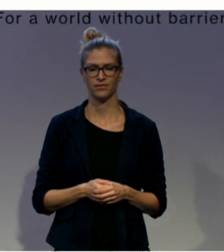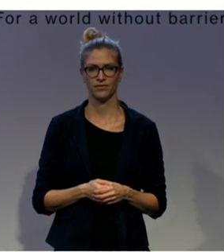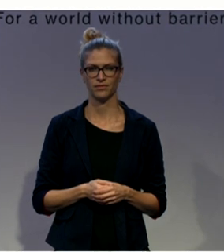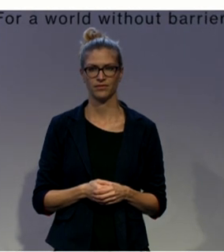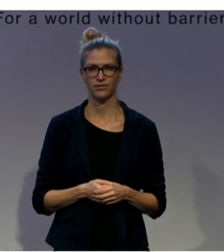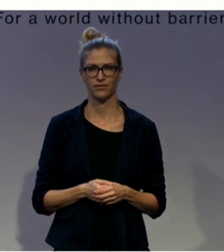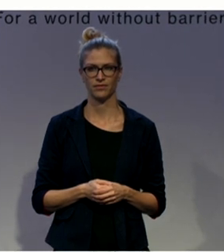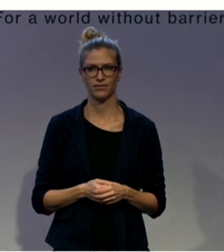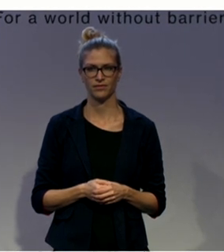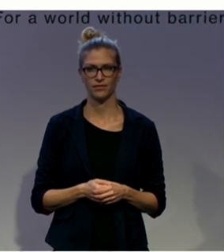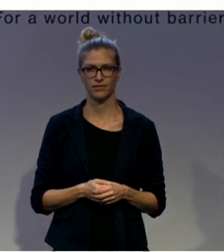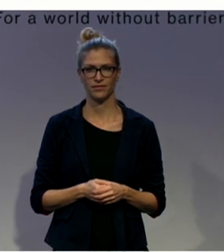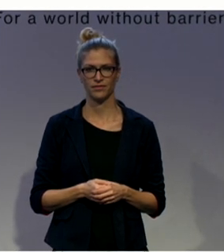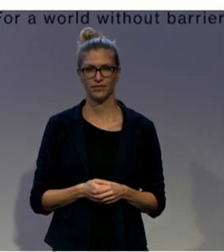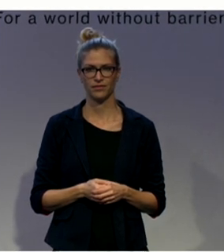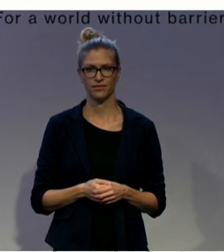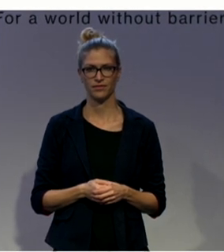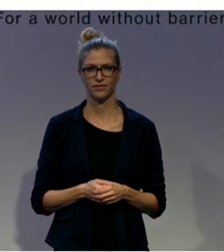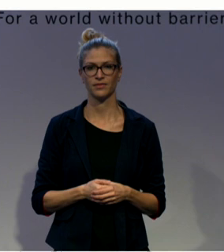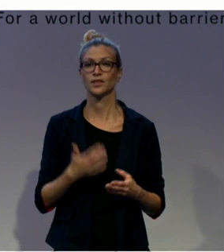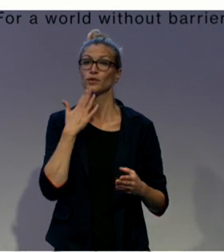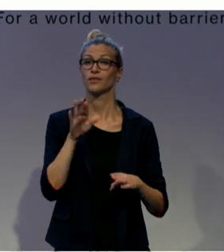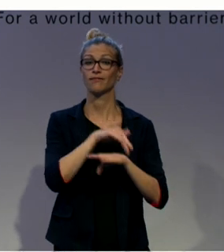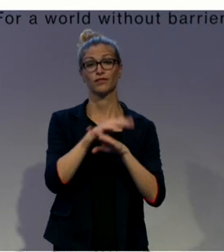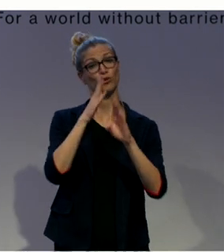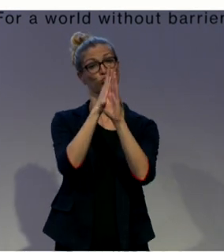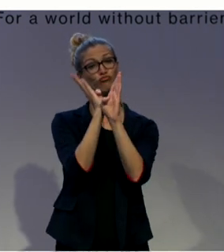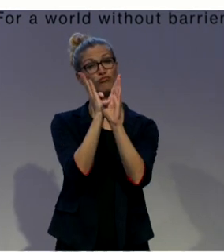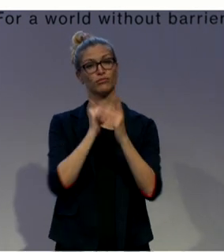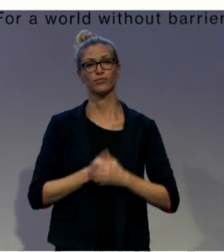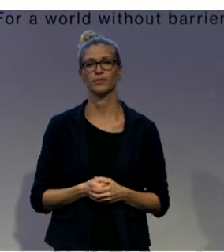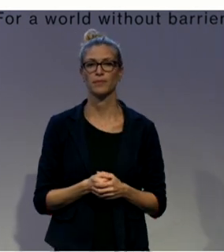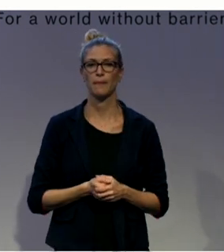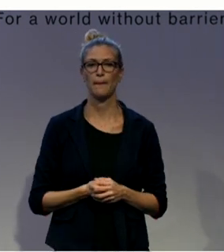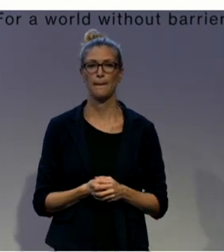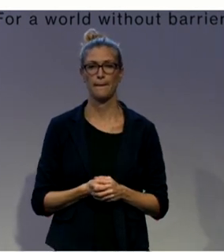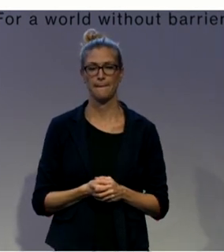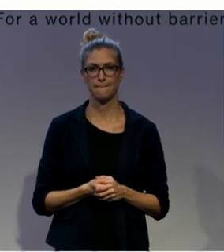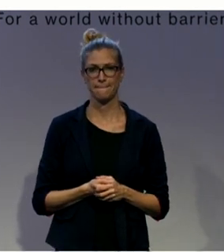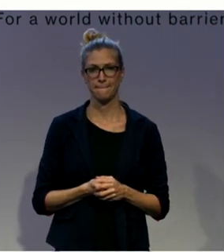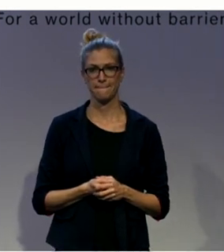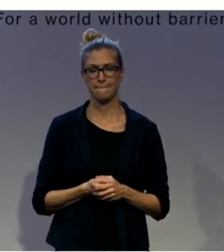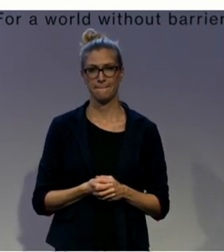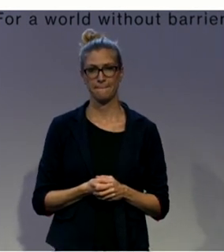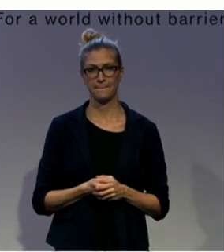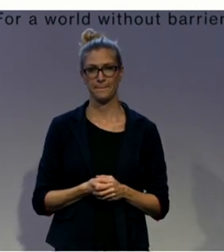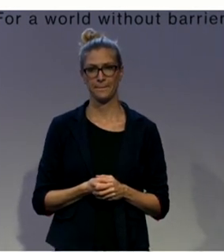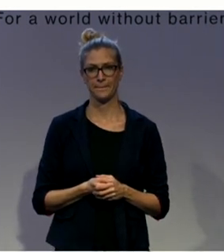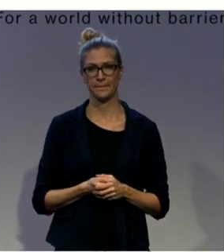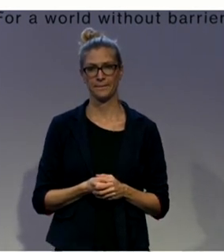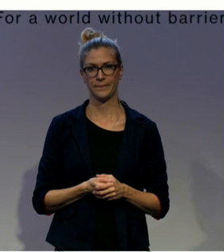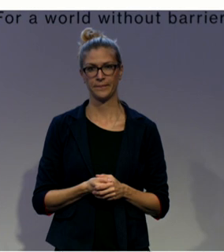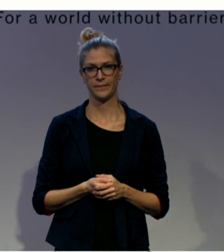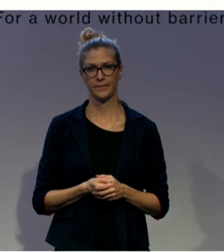Good afternoon. I speak firstly out of the microphone so that